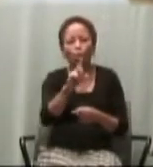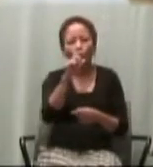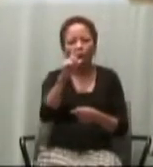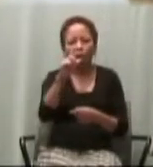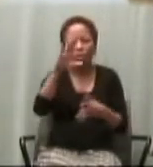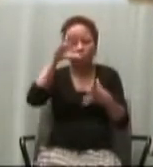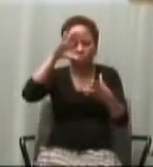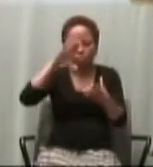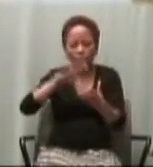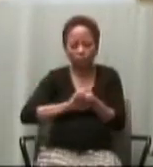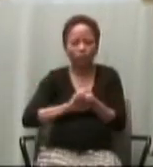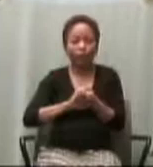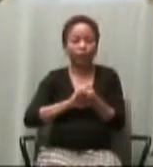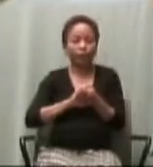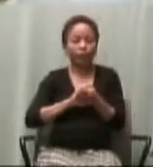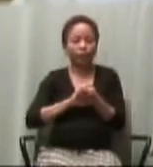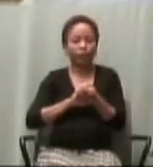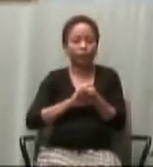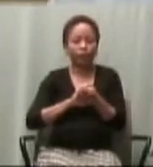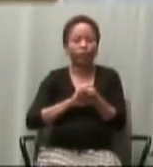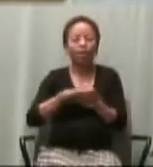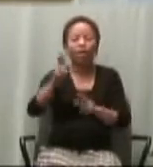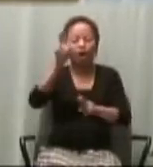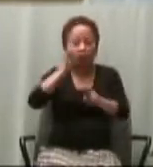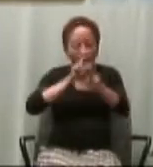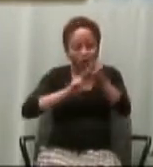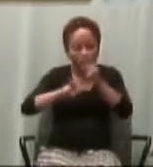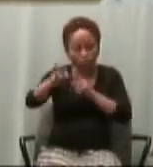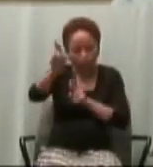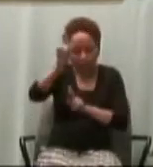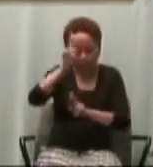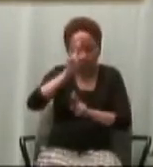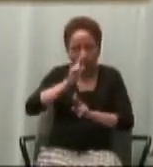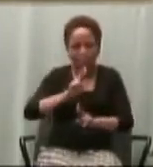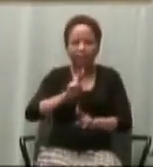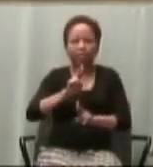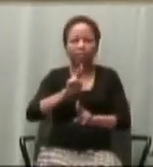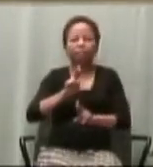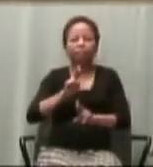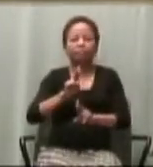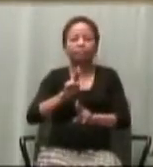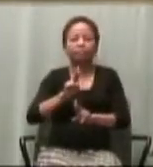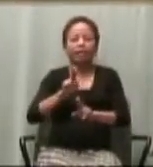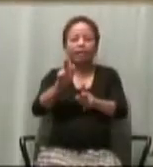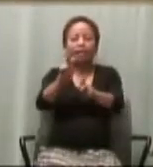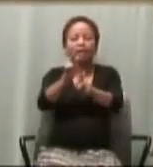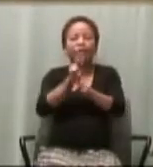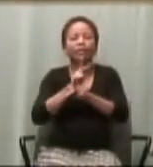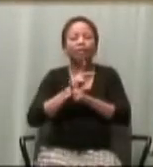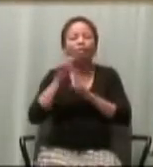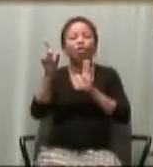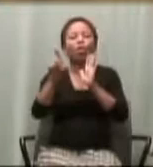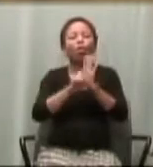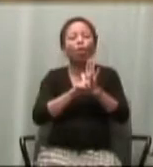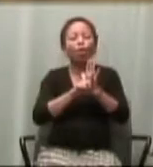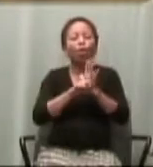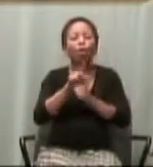person and property adhering to the laws of our land.